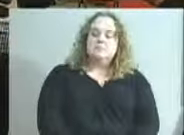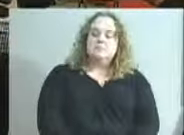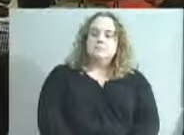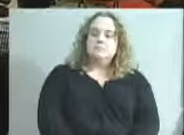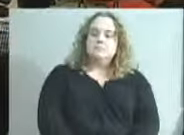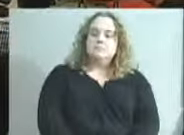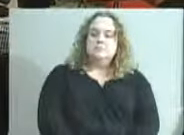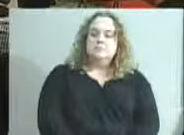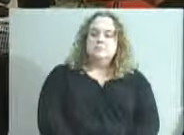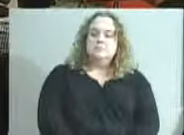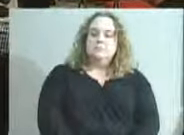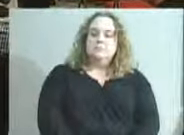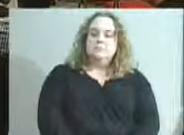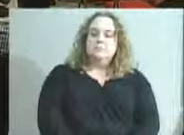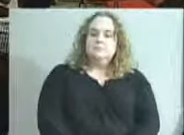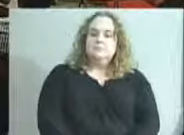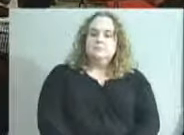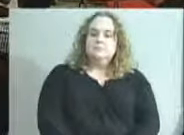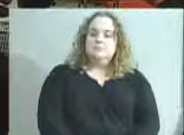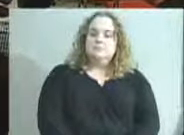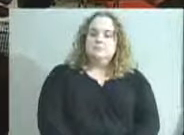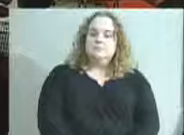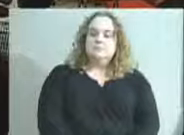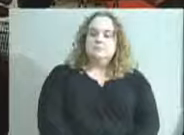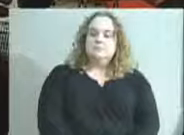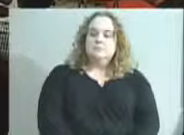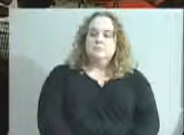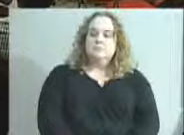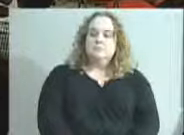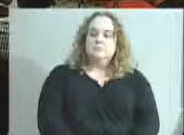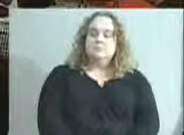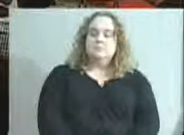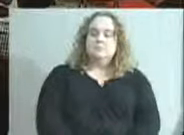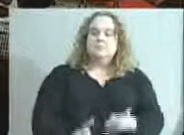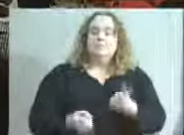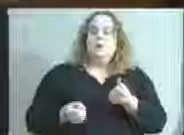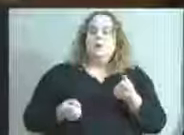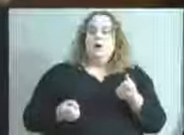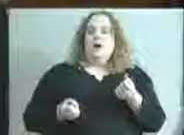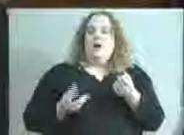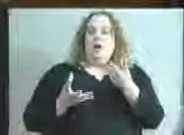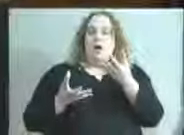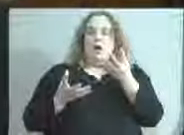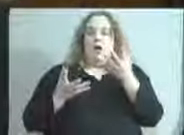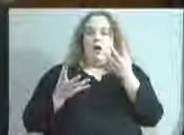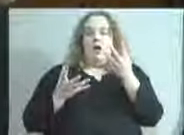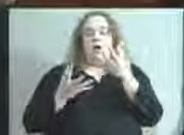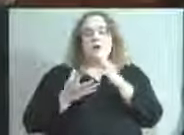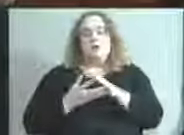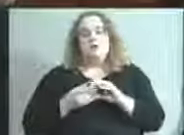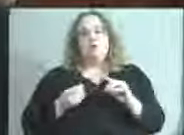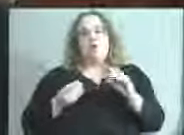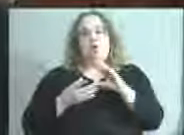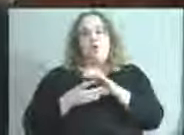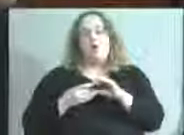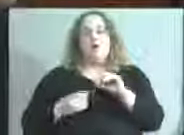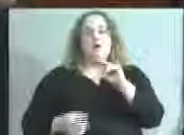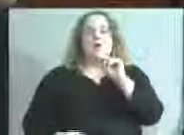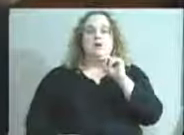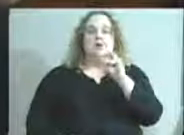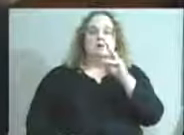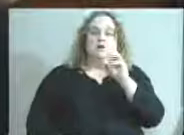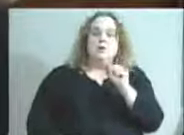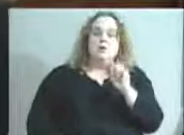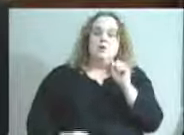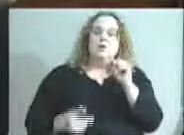you know, there's a lot in the news now about the complexity at UofL